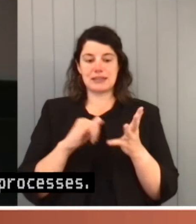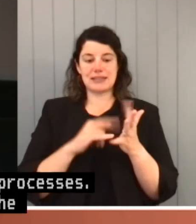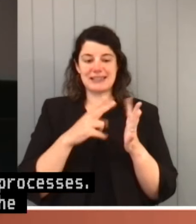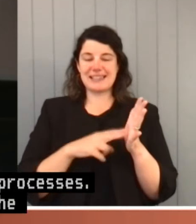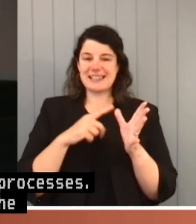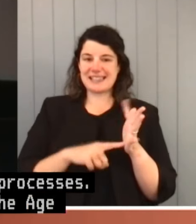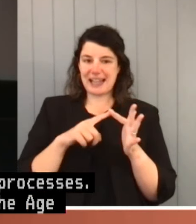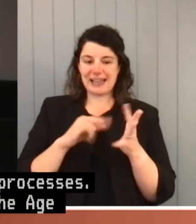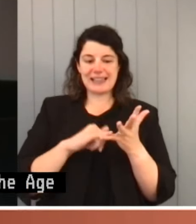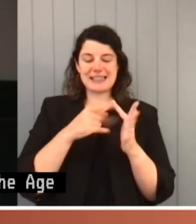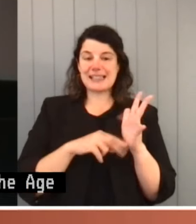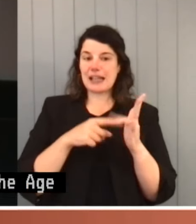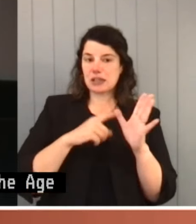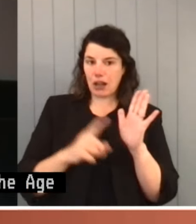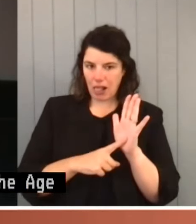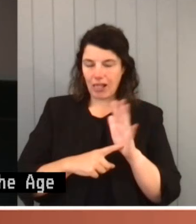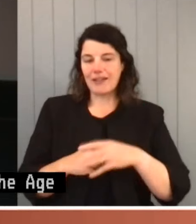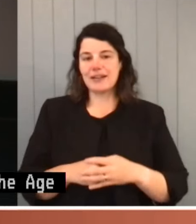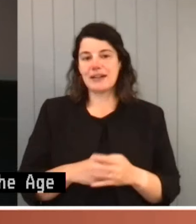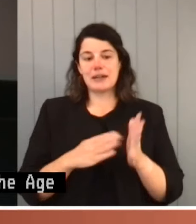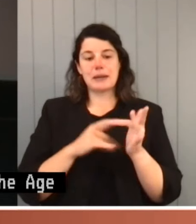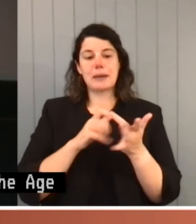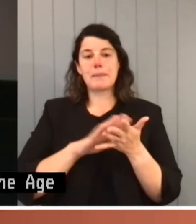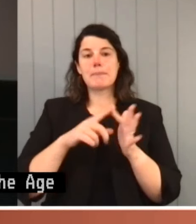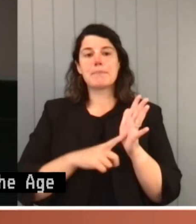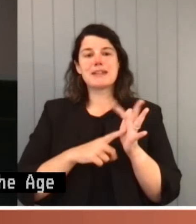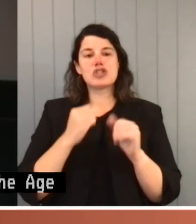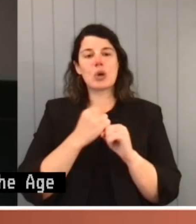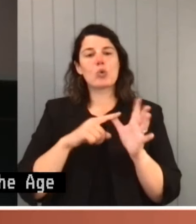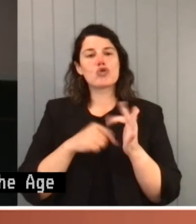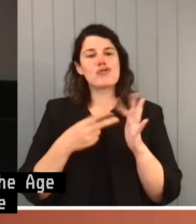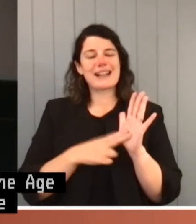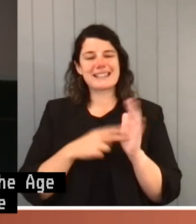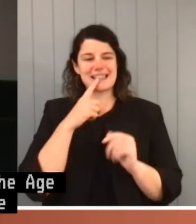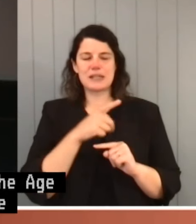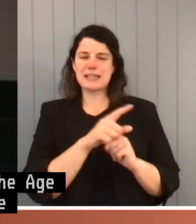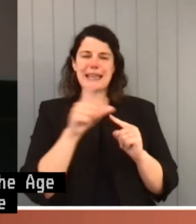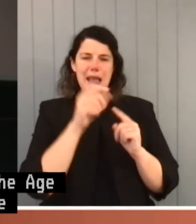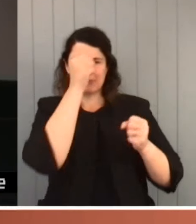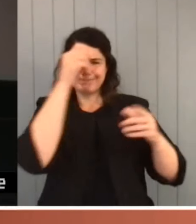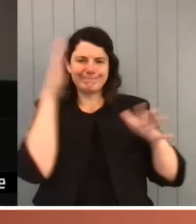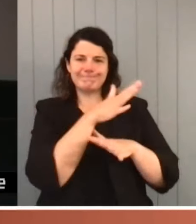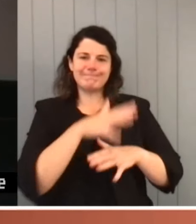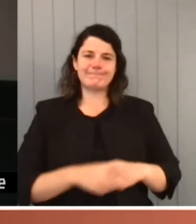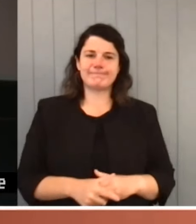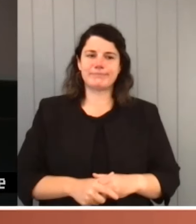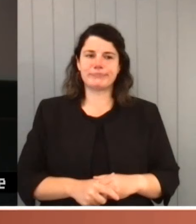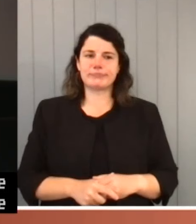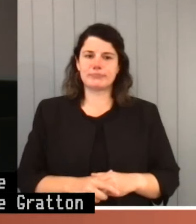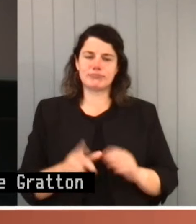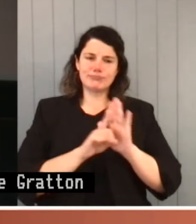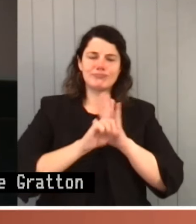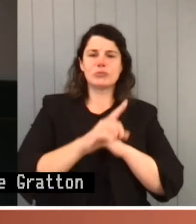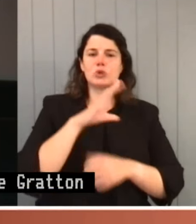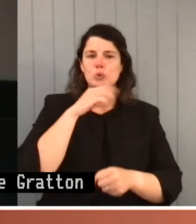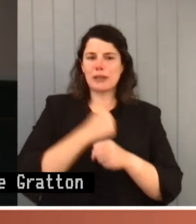2009, Michelle Grattan described him as a Canberra institution standing up to governments of either hue,